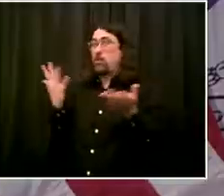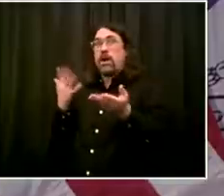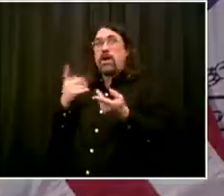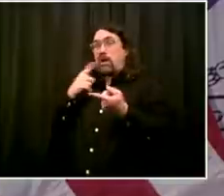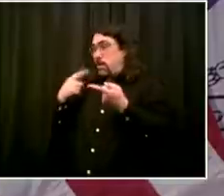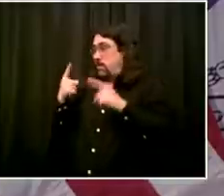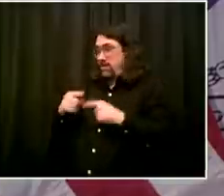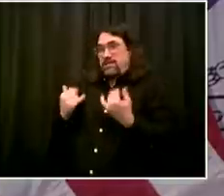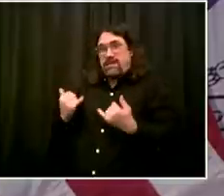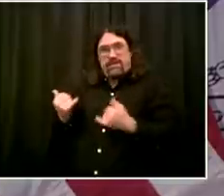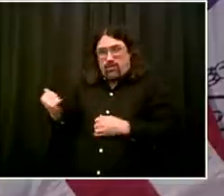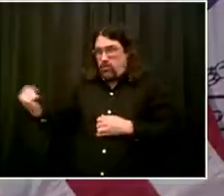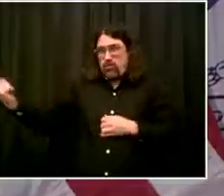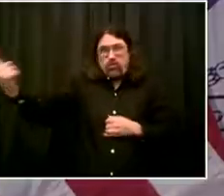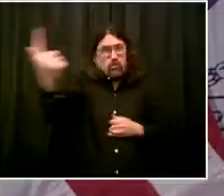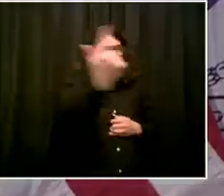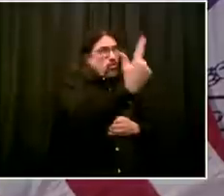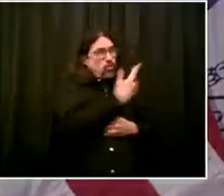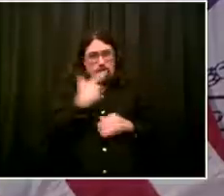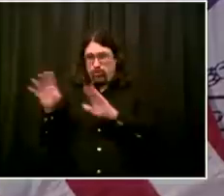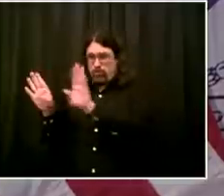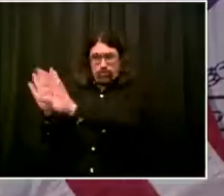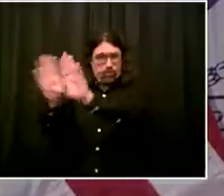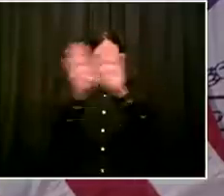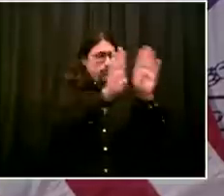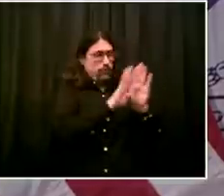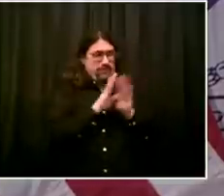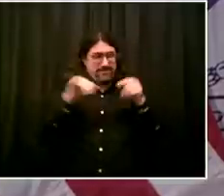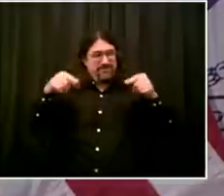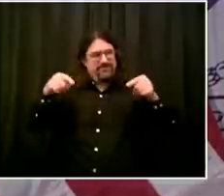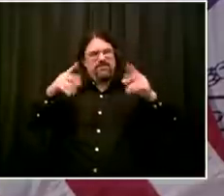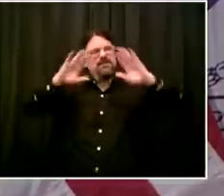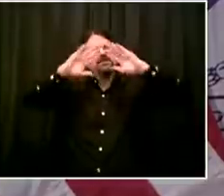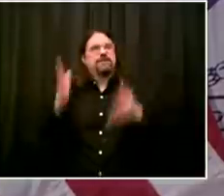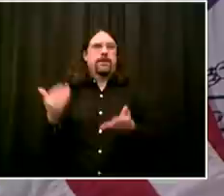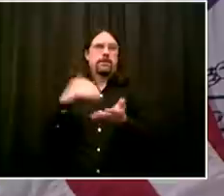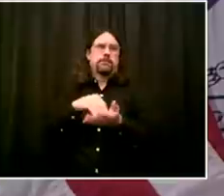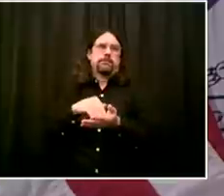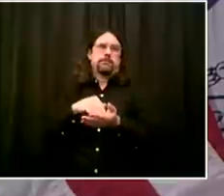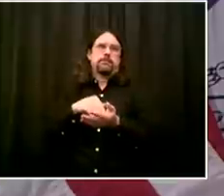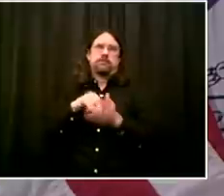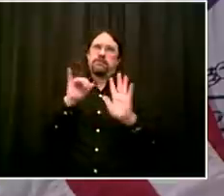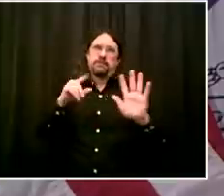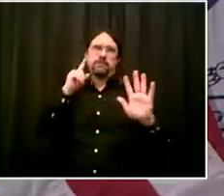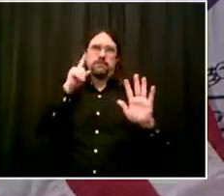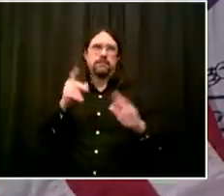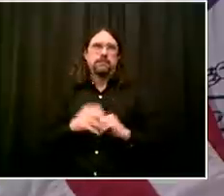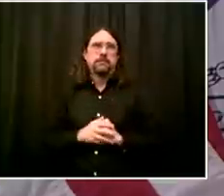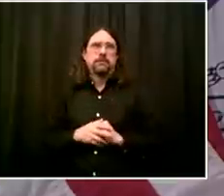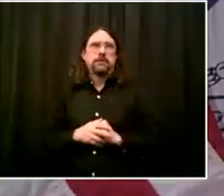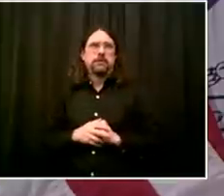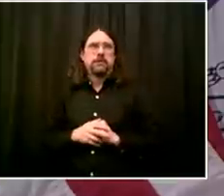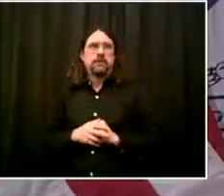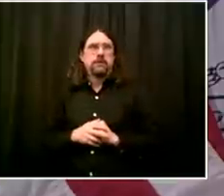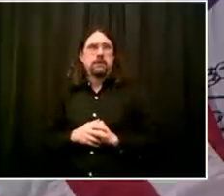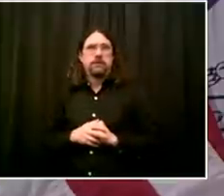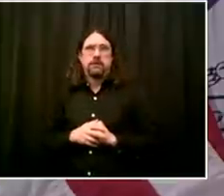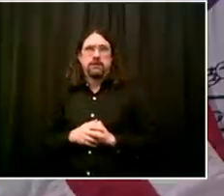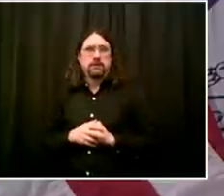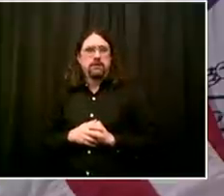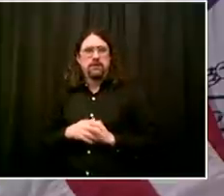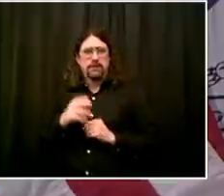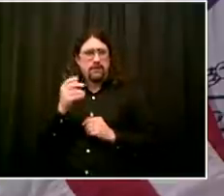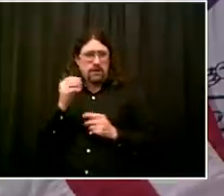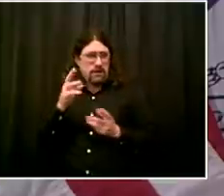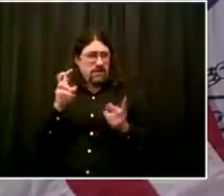levels of restriction. So this is, I'm a big believer that sort of we're slow but steady wins the race, as they used to say, that if